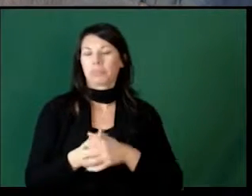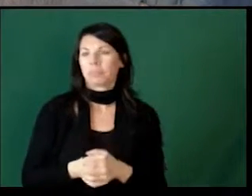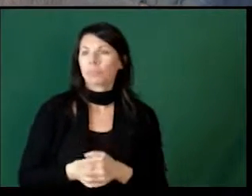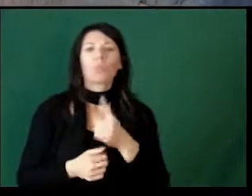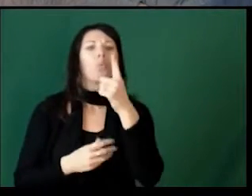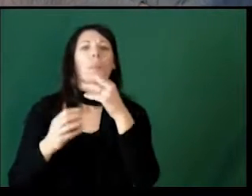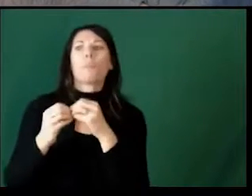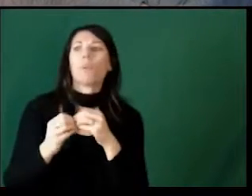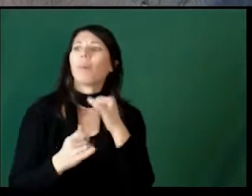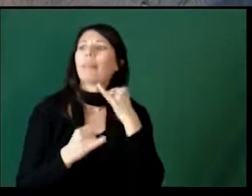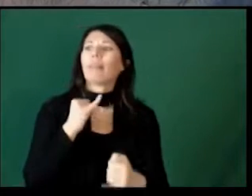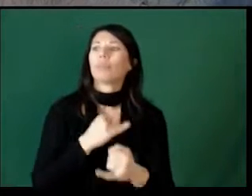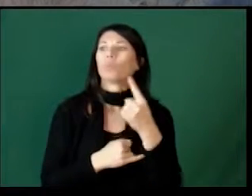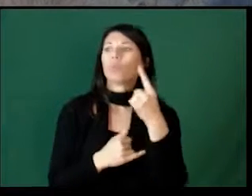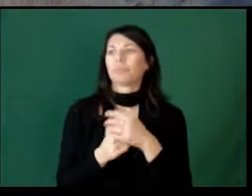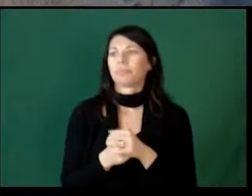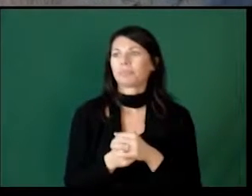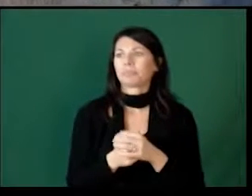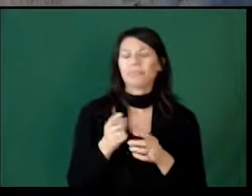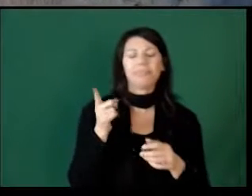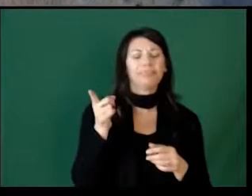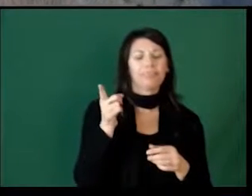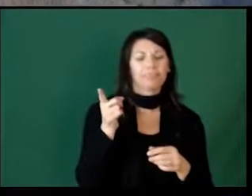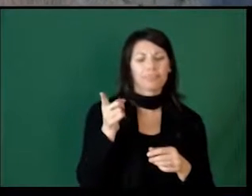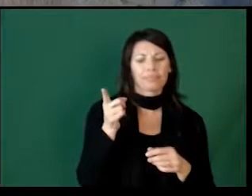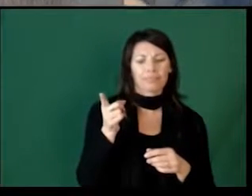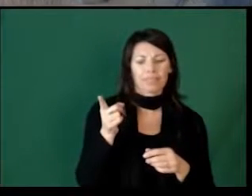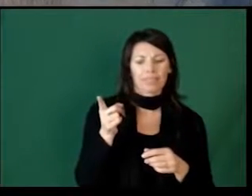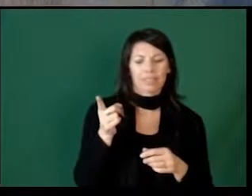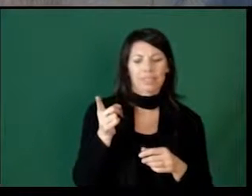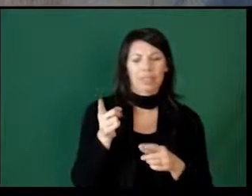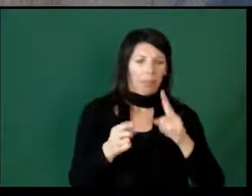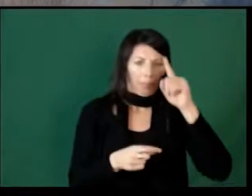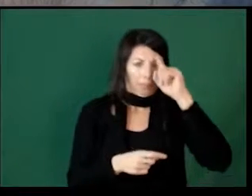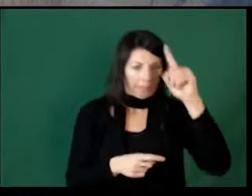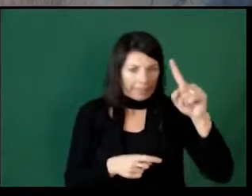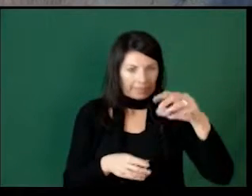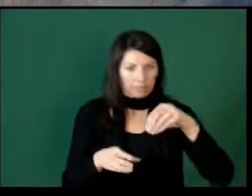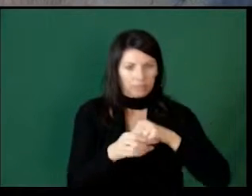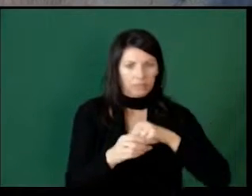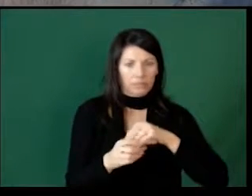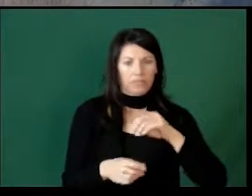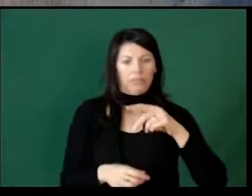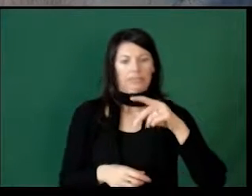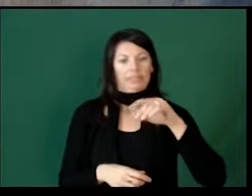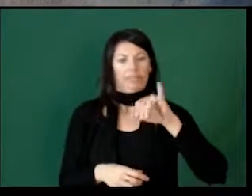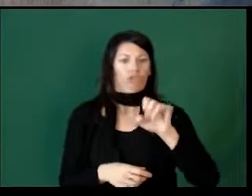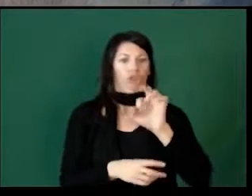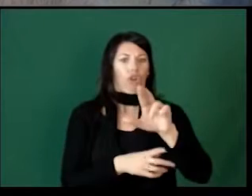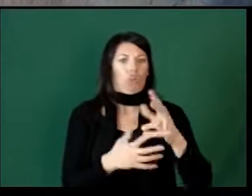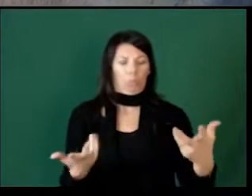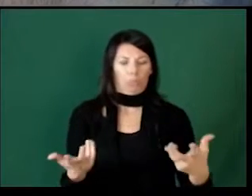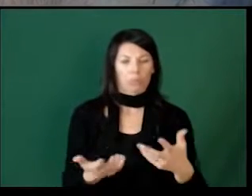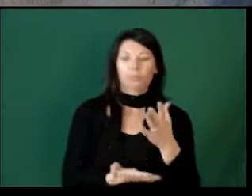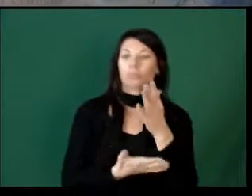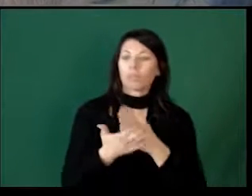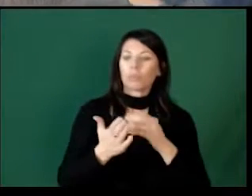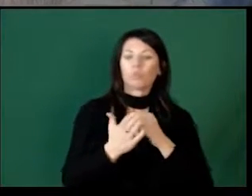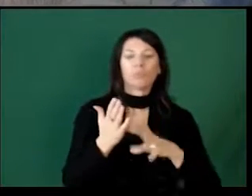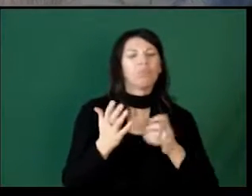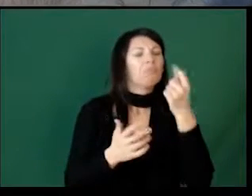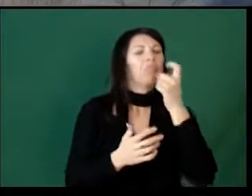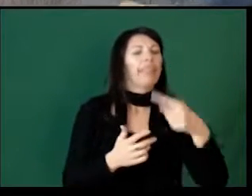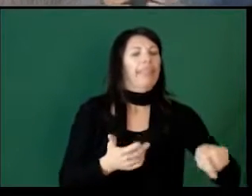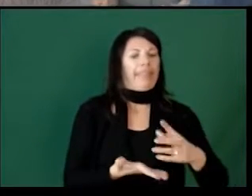And I think there's one more, the last one. These are just as simple as pennies in a jar. Some